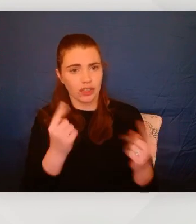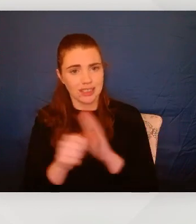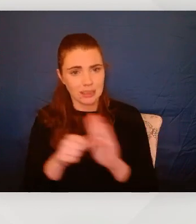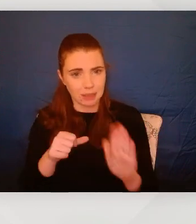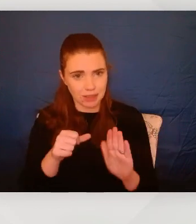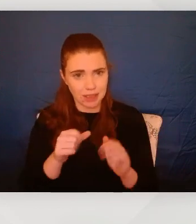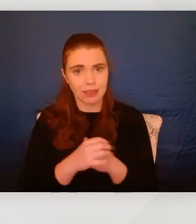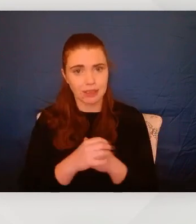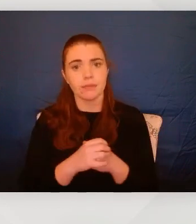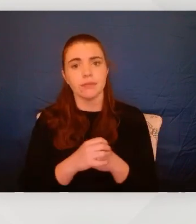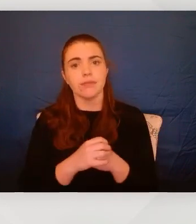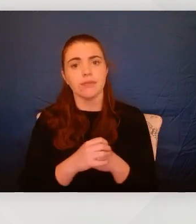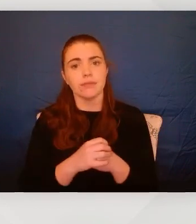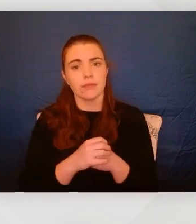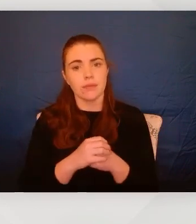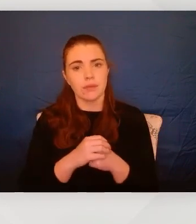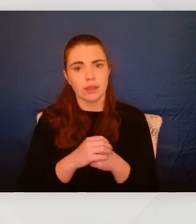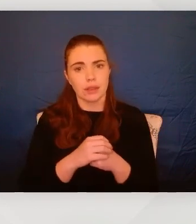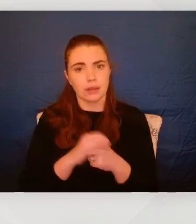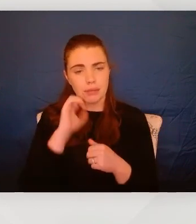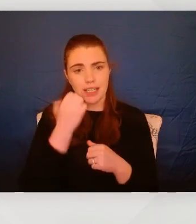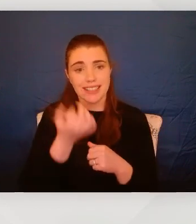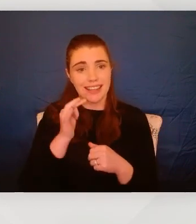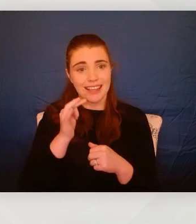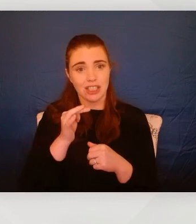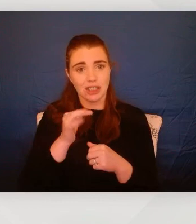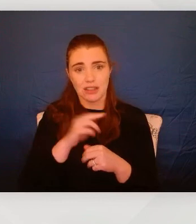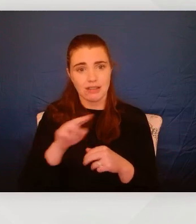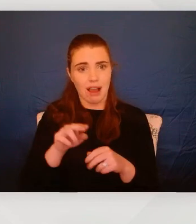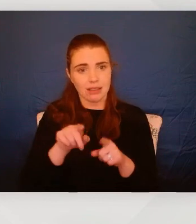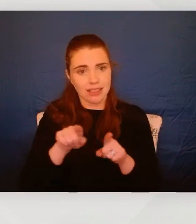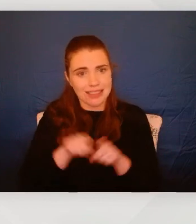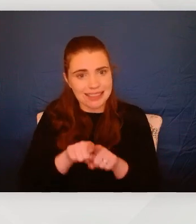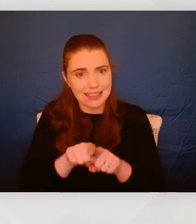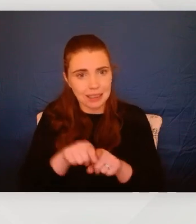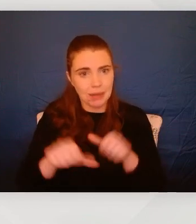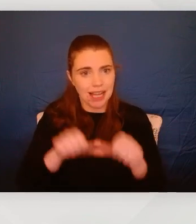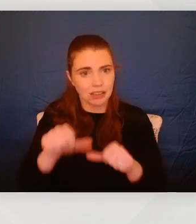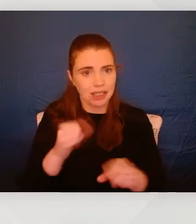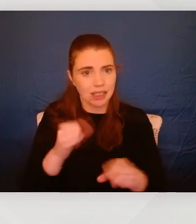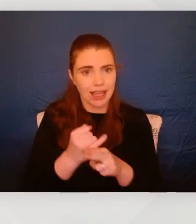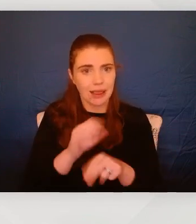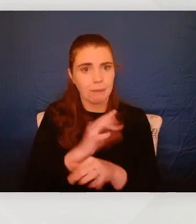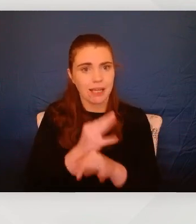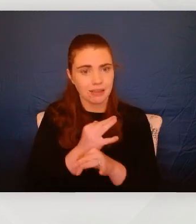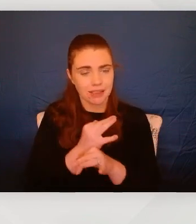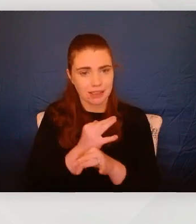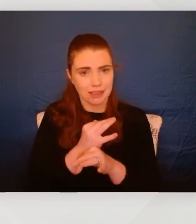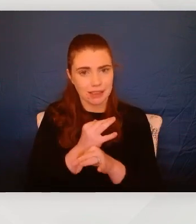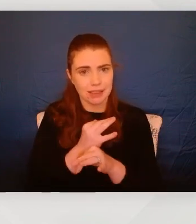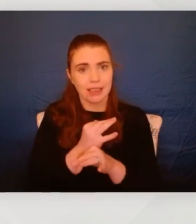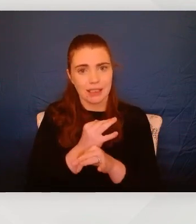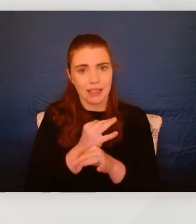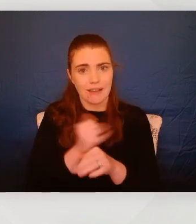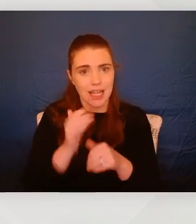Because if there's an inconsistent pattern in terms of the parent's availability, the young person is going to stay anxious and avoidant